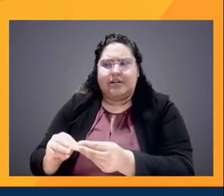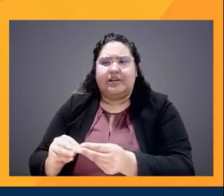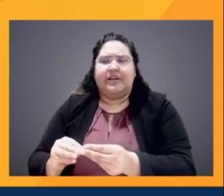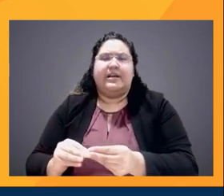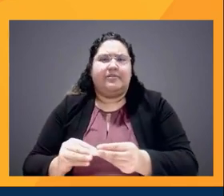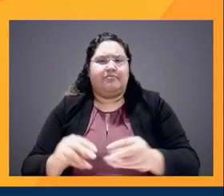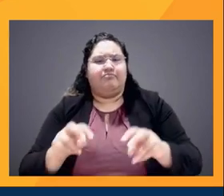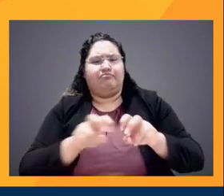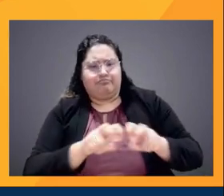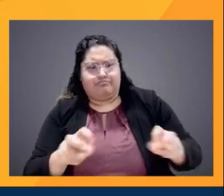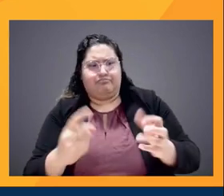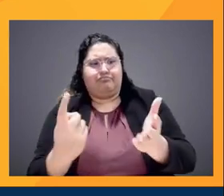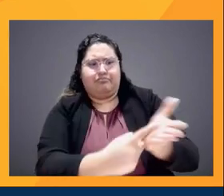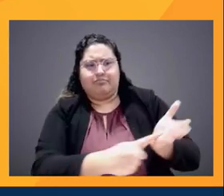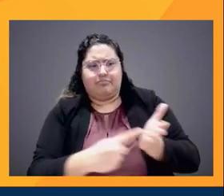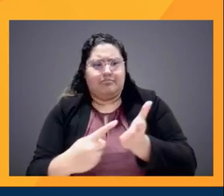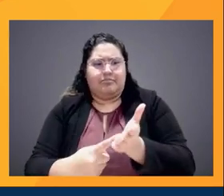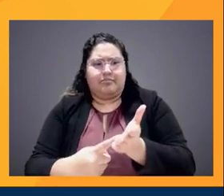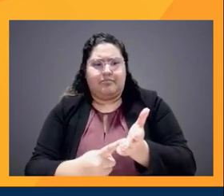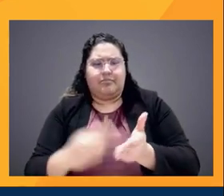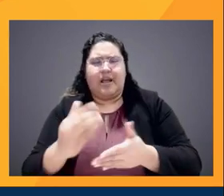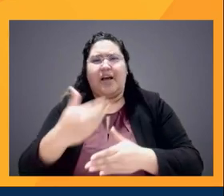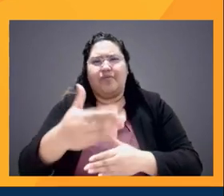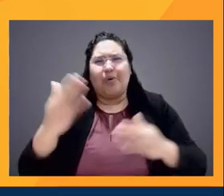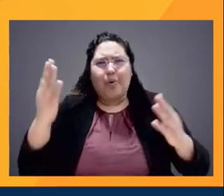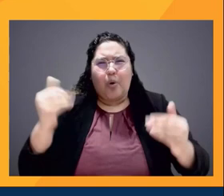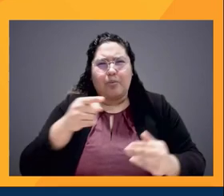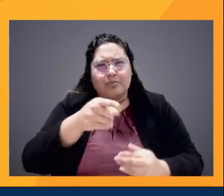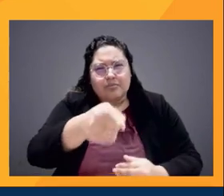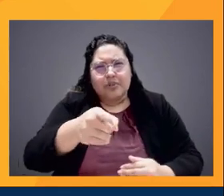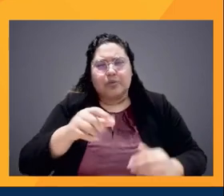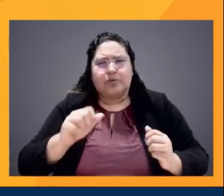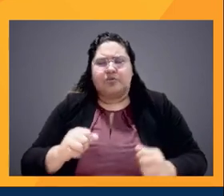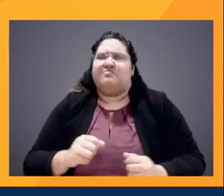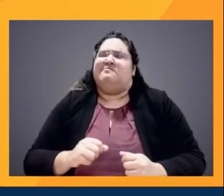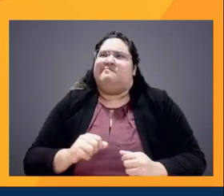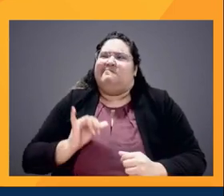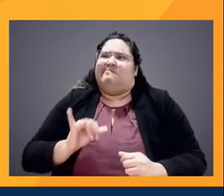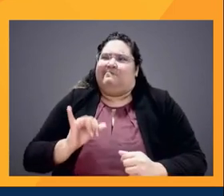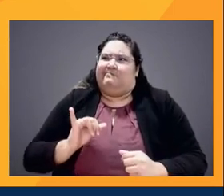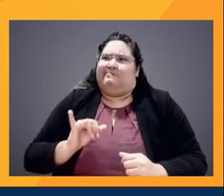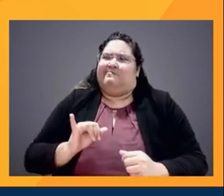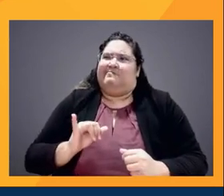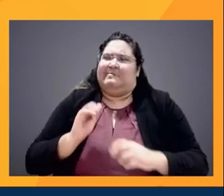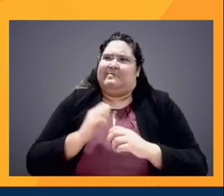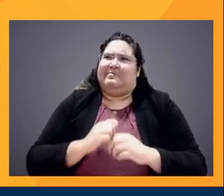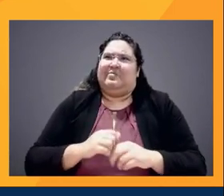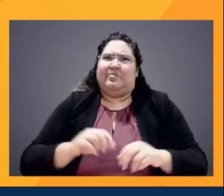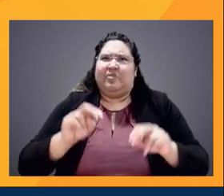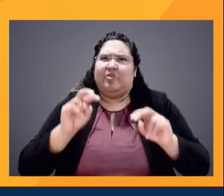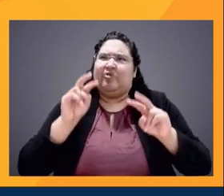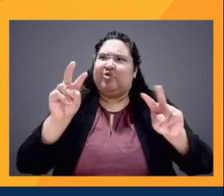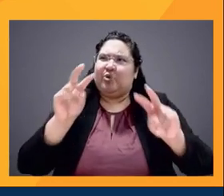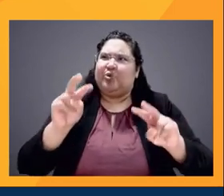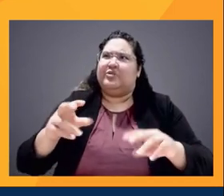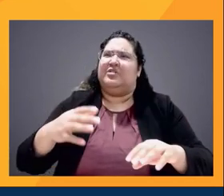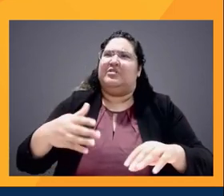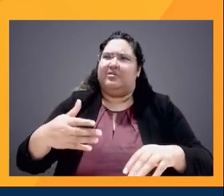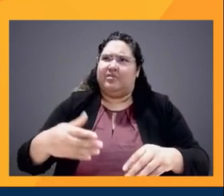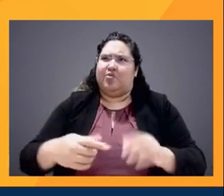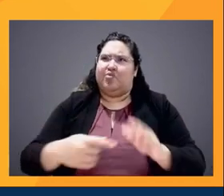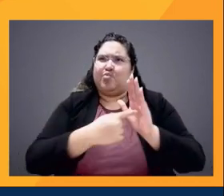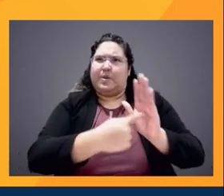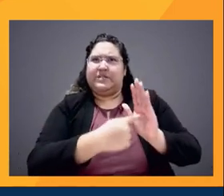hopeful and optimistic for the future of the representation of our community. But the fact remains,